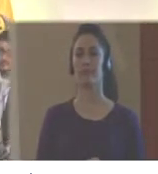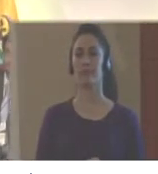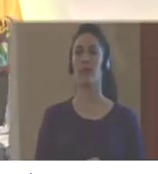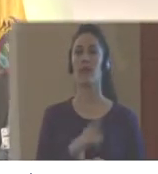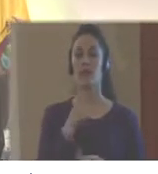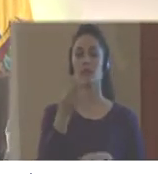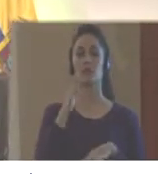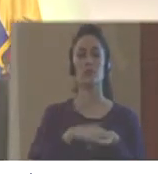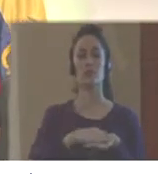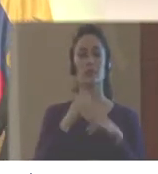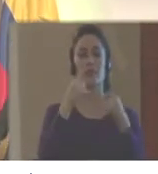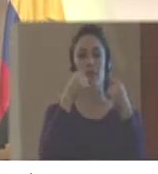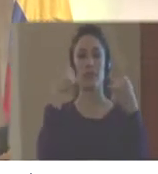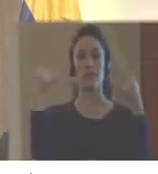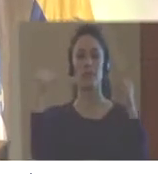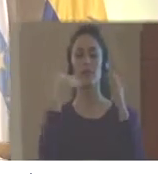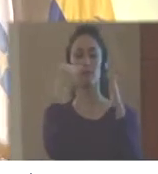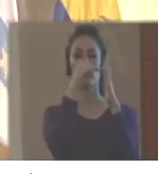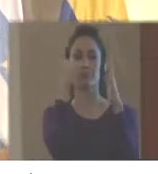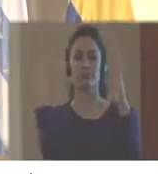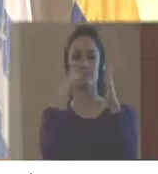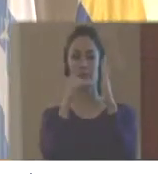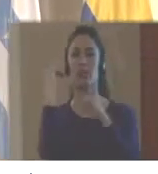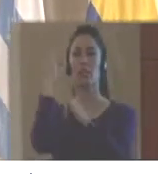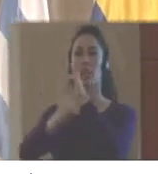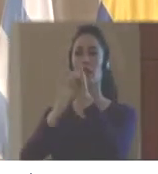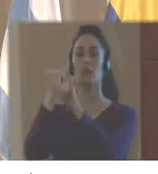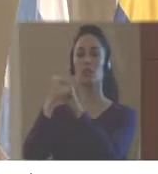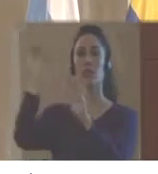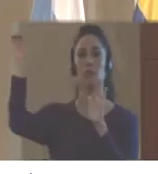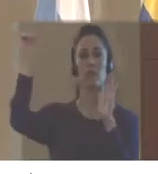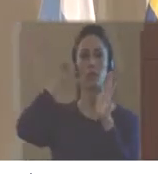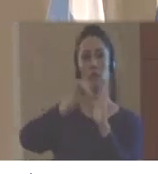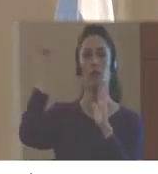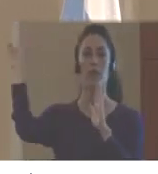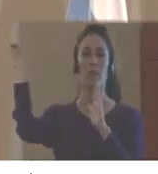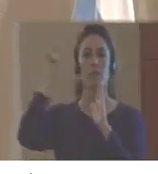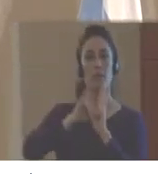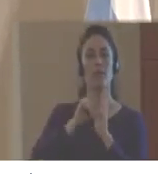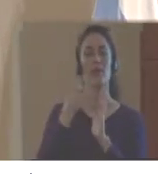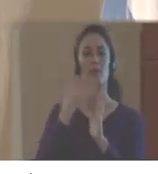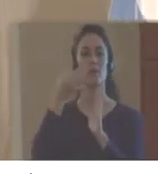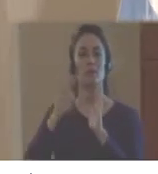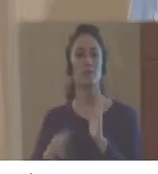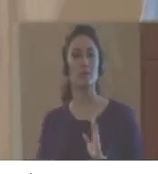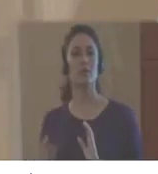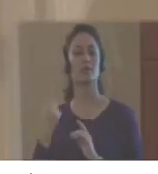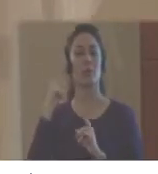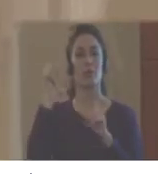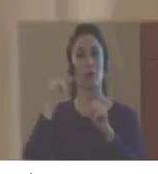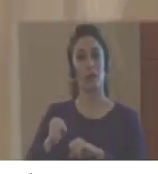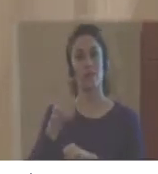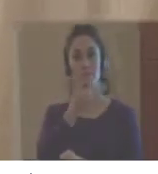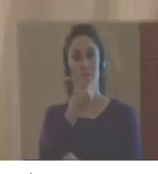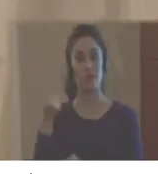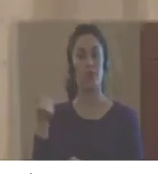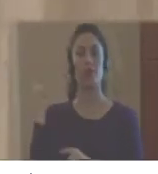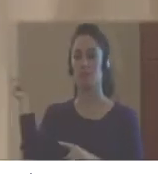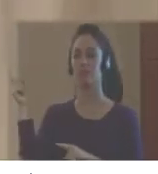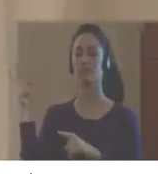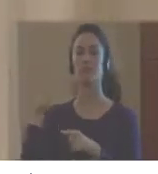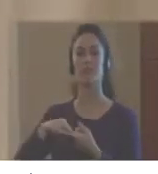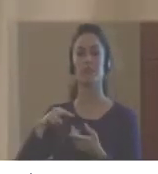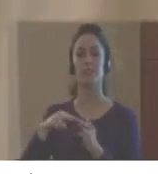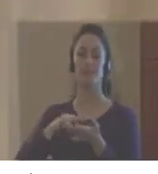to have a framework that is aligned with best international practices at the legal, institutional and